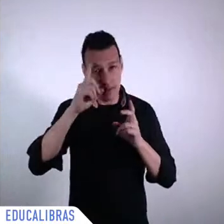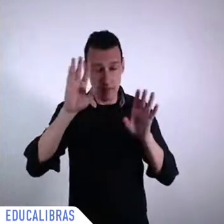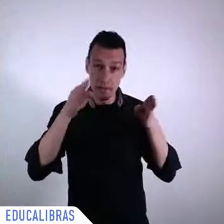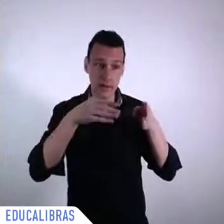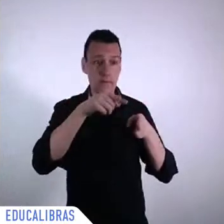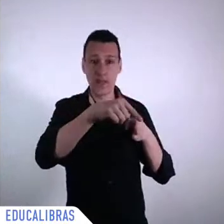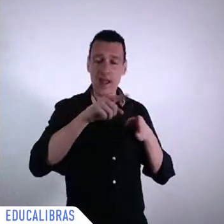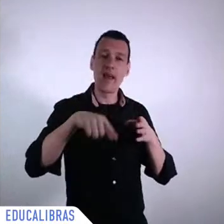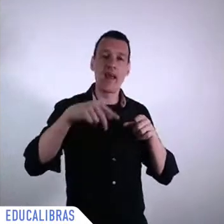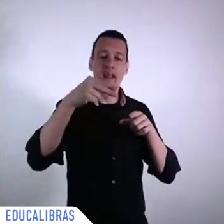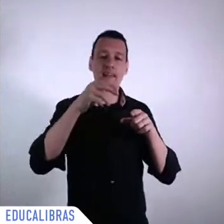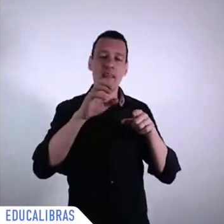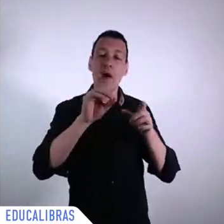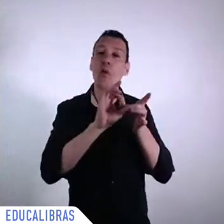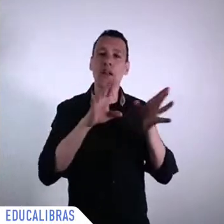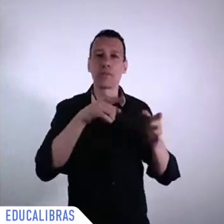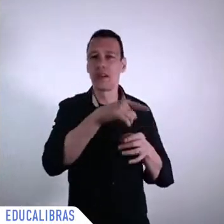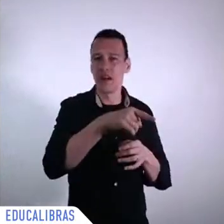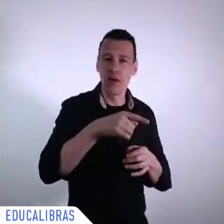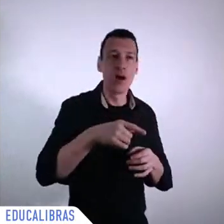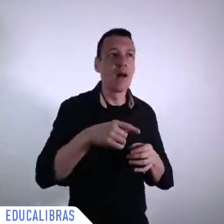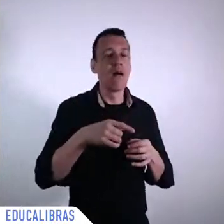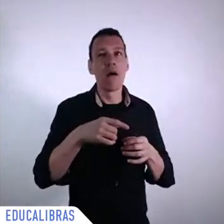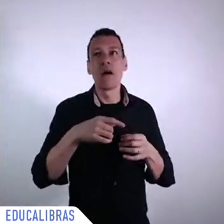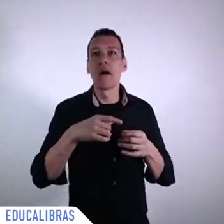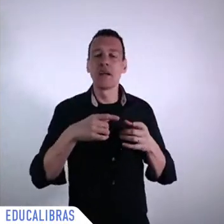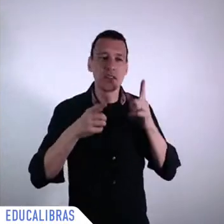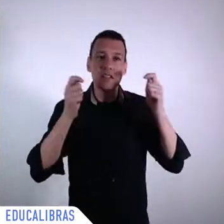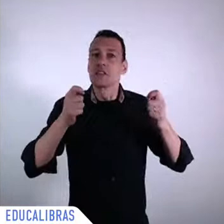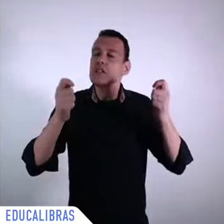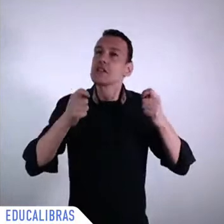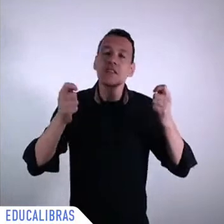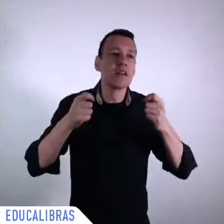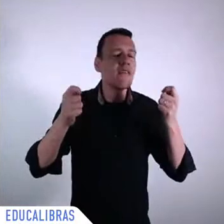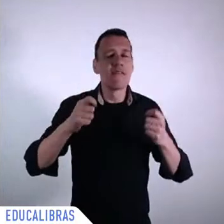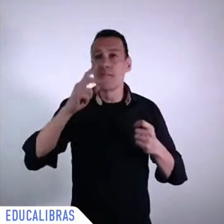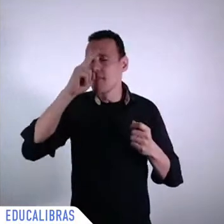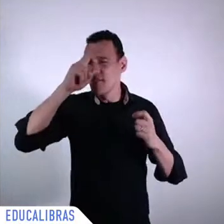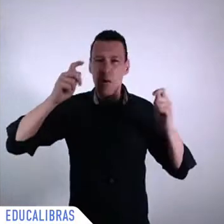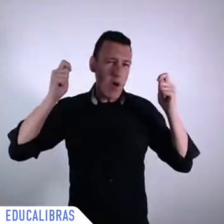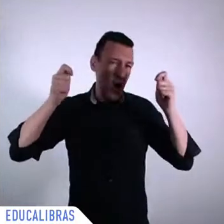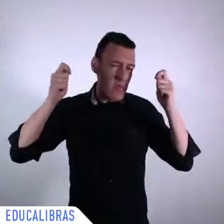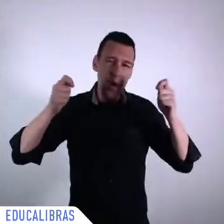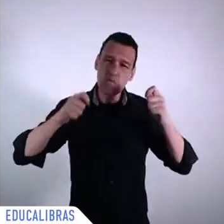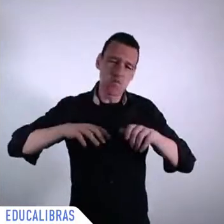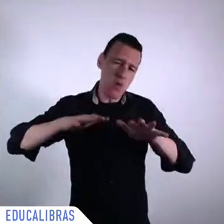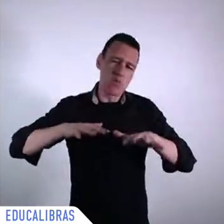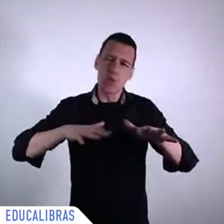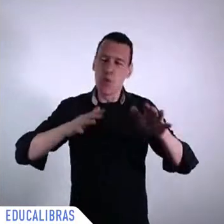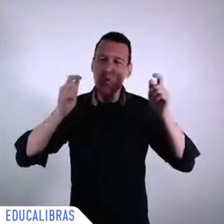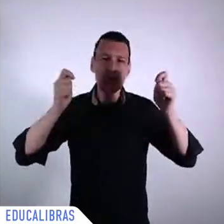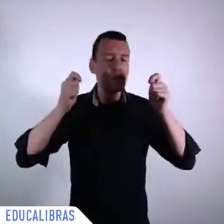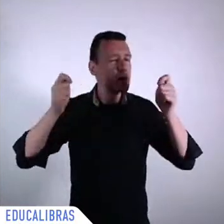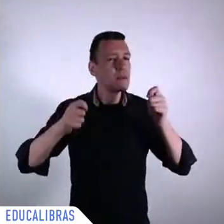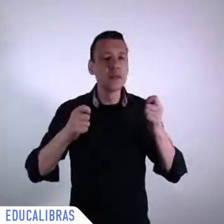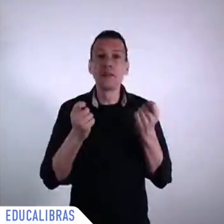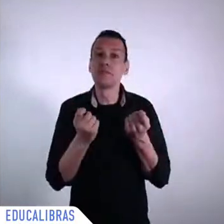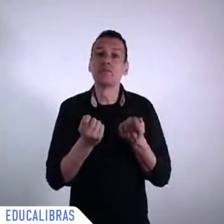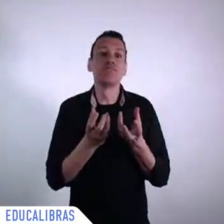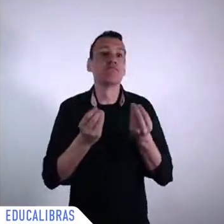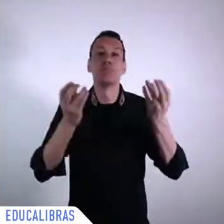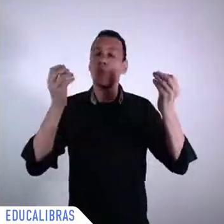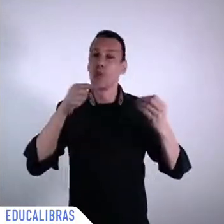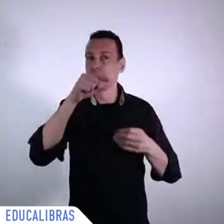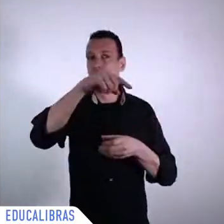makes it, in a way, you know, this was this old saying, I think it was by Karl Marx, that he would like to see not only the